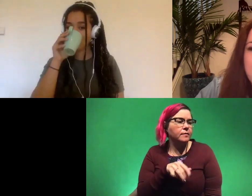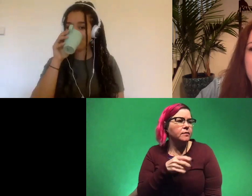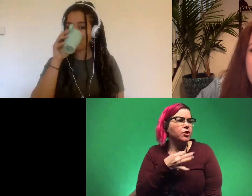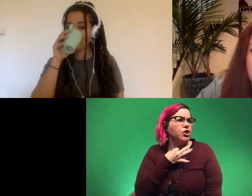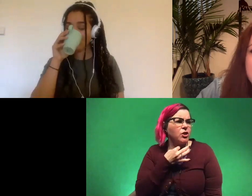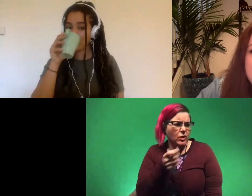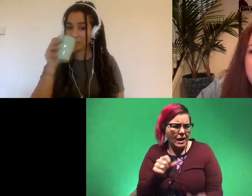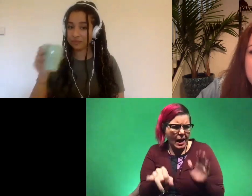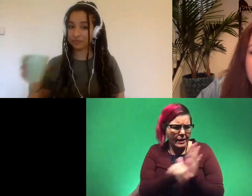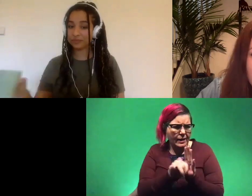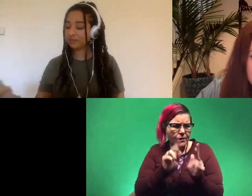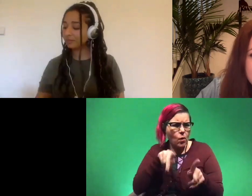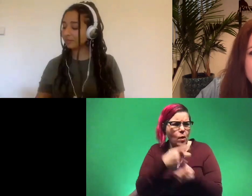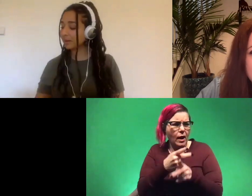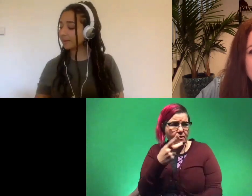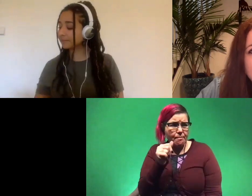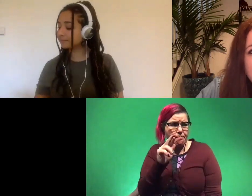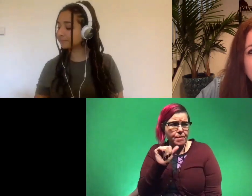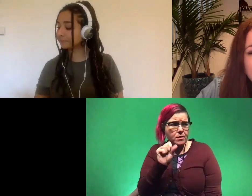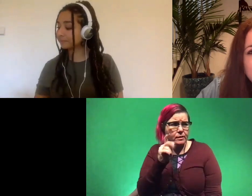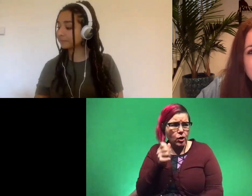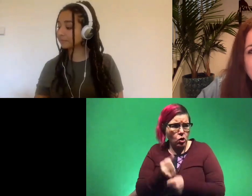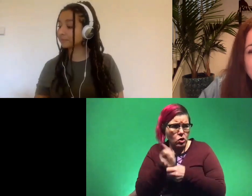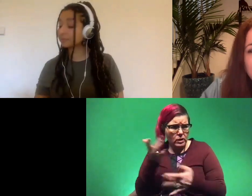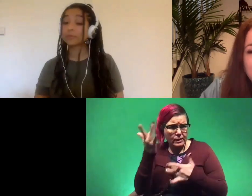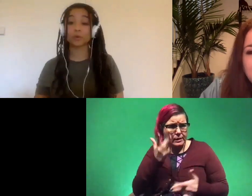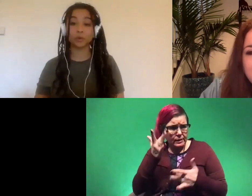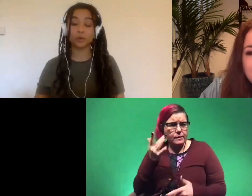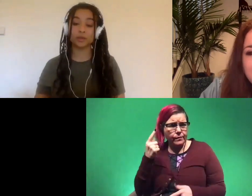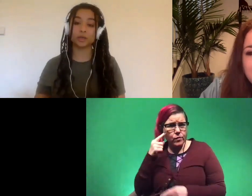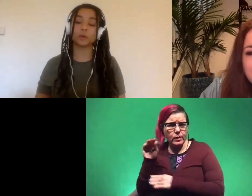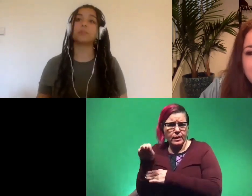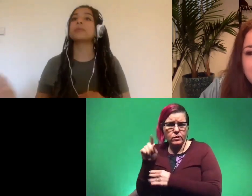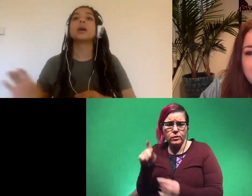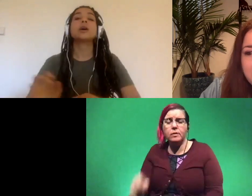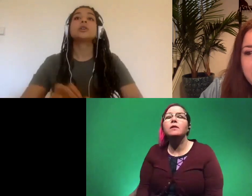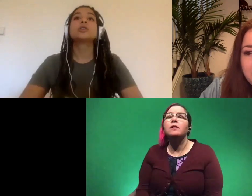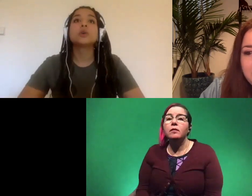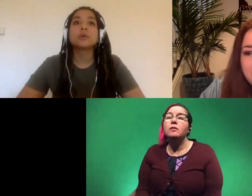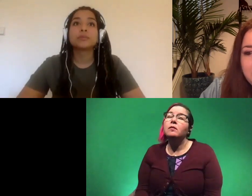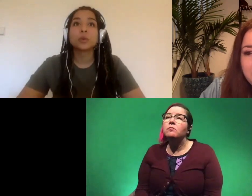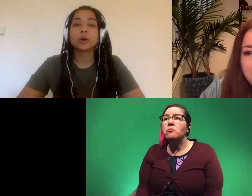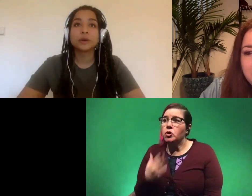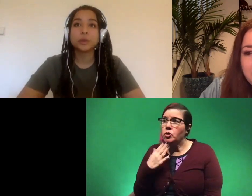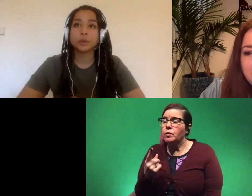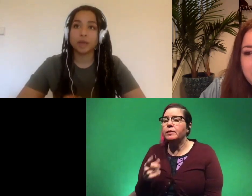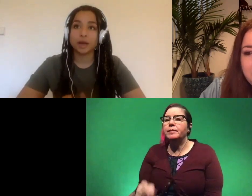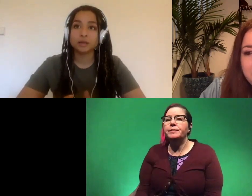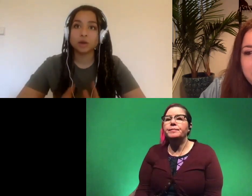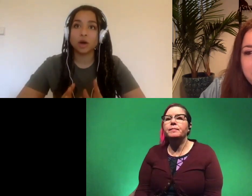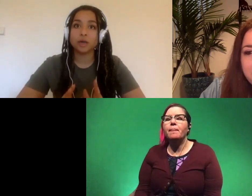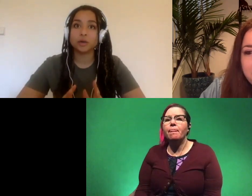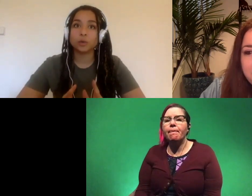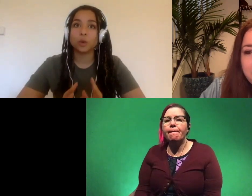what type of parasites might have caused diseases in dinosaurs oh that's a good one so we're very reliant